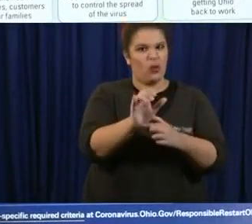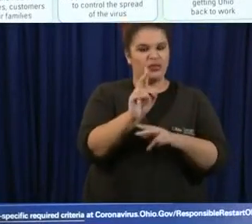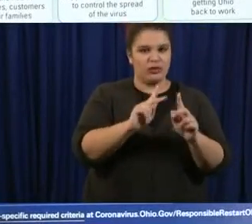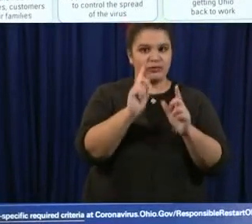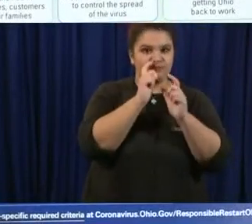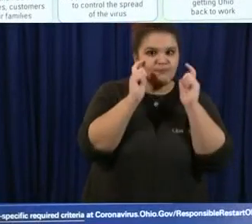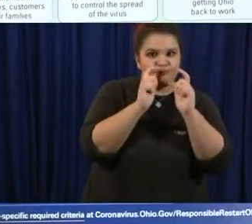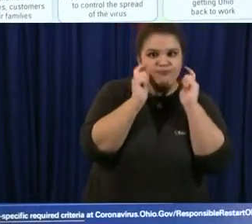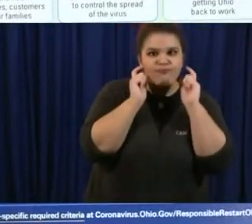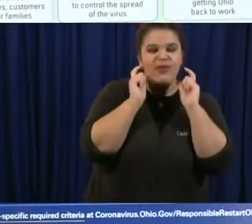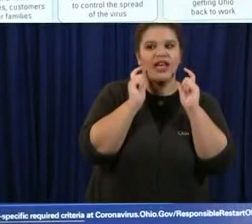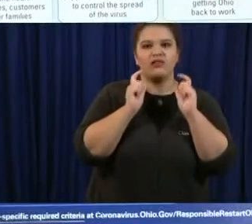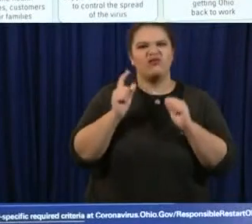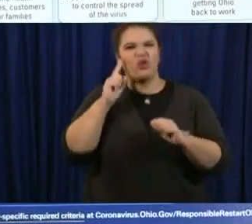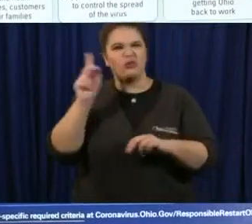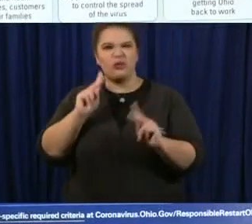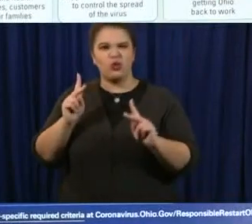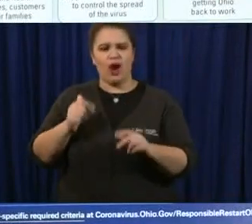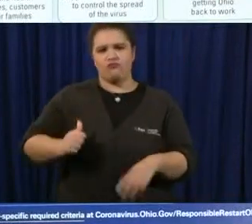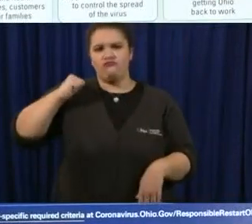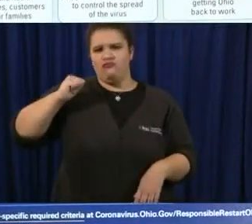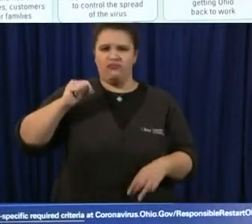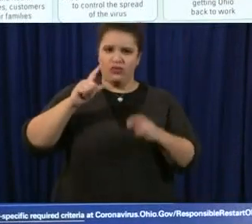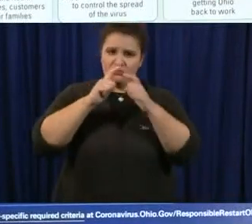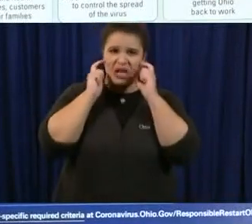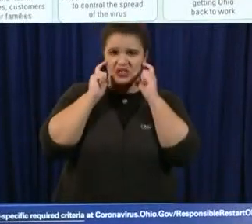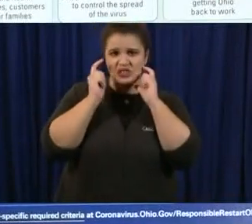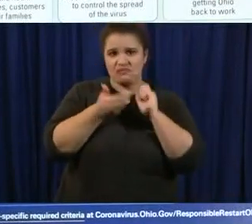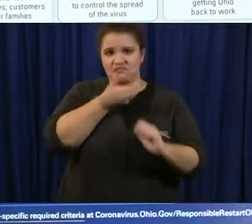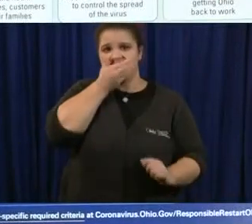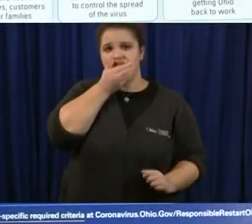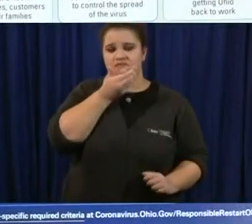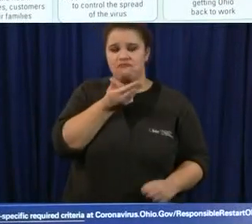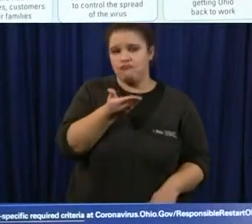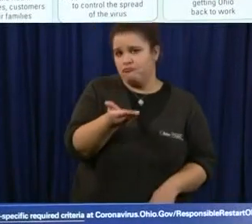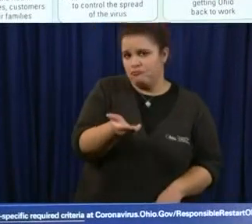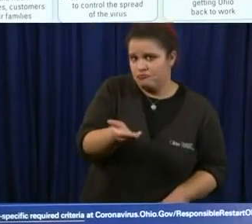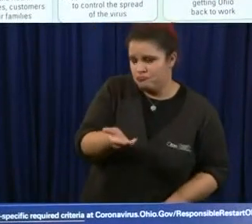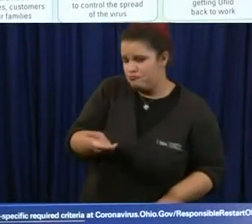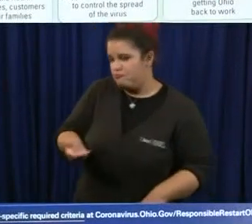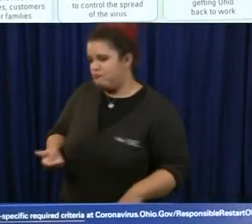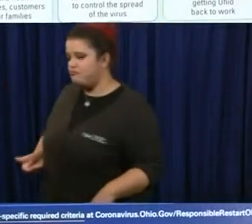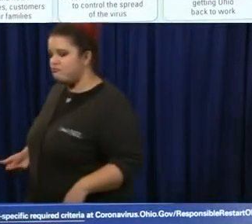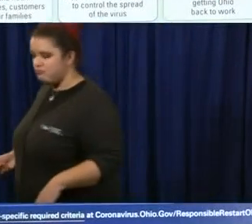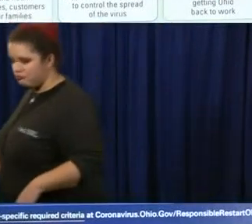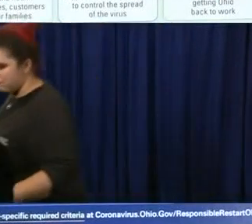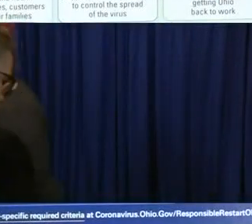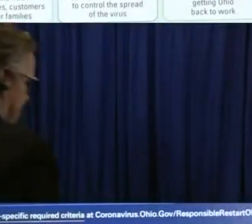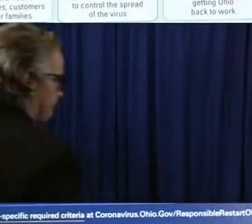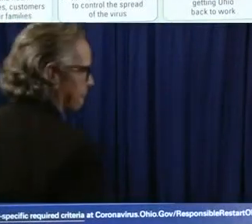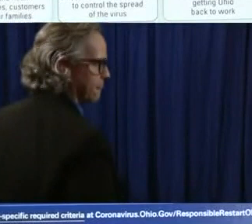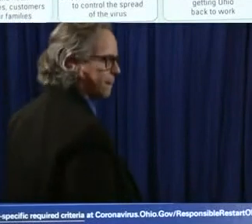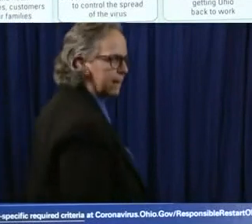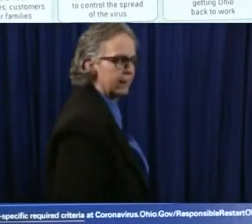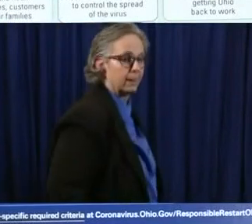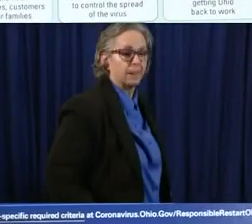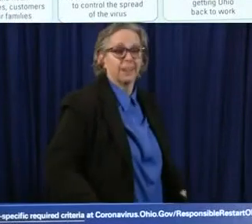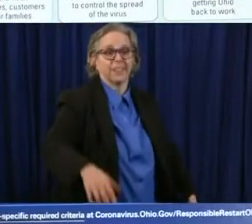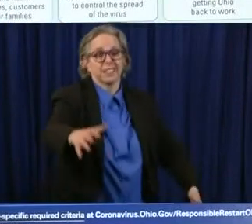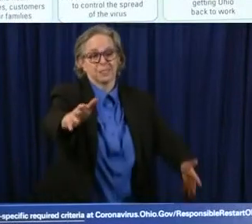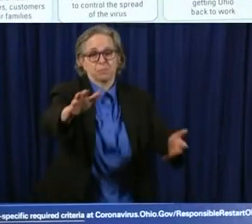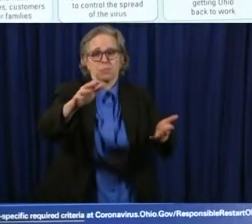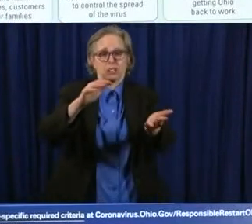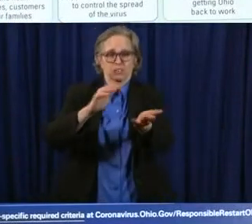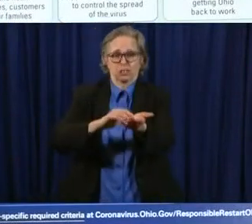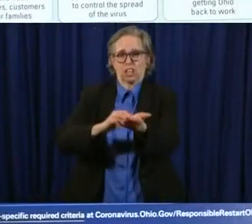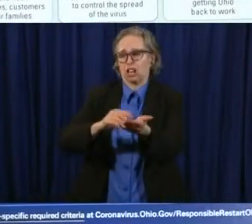stores well dr acton talked about the effectiveness i mean we've talked about this a lot